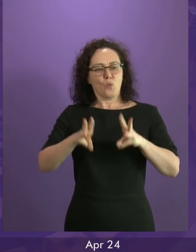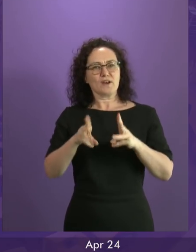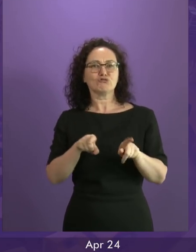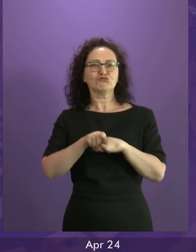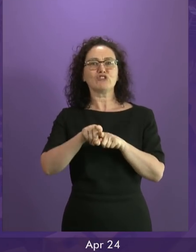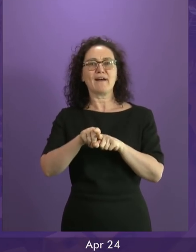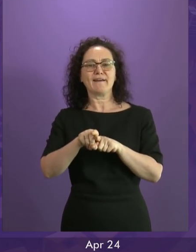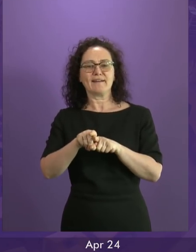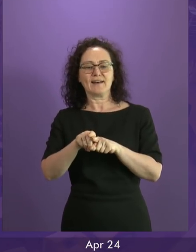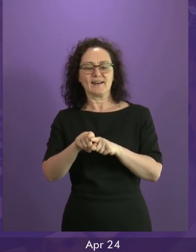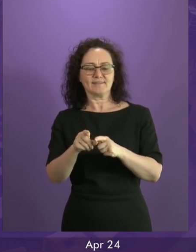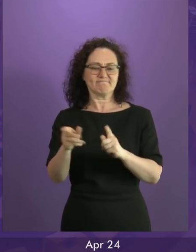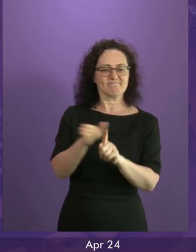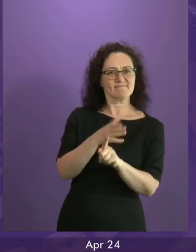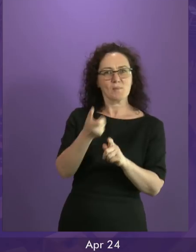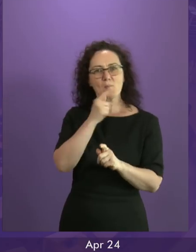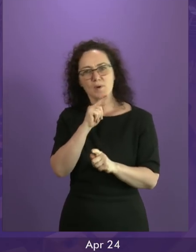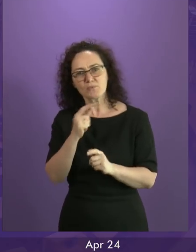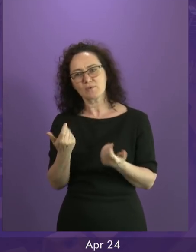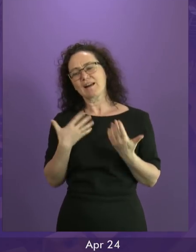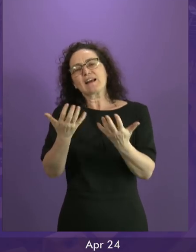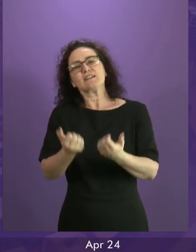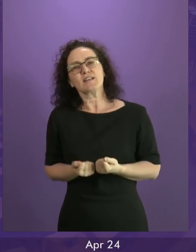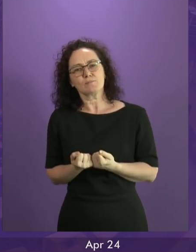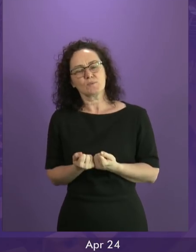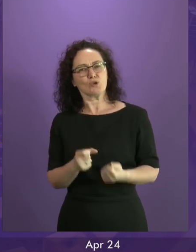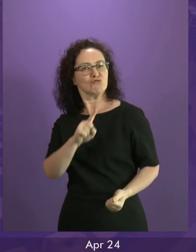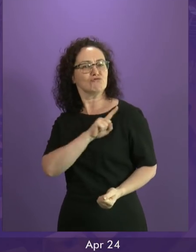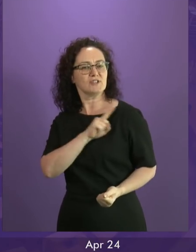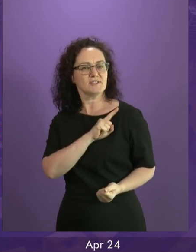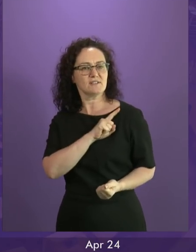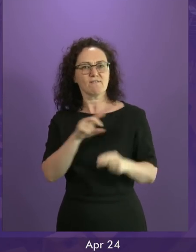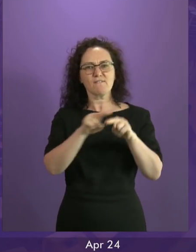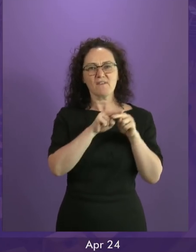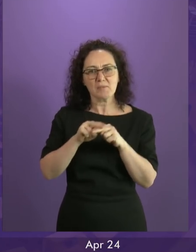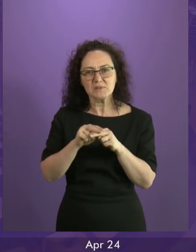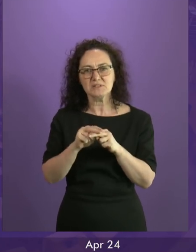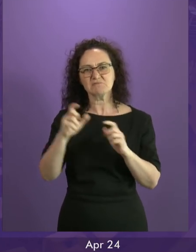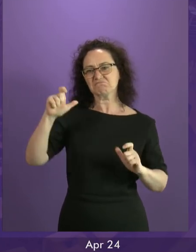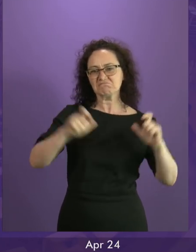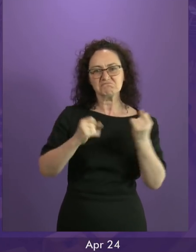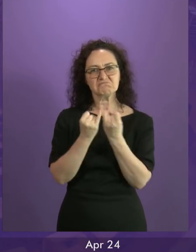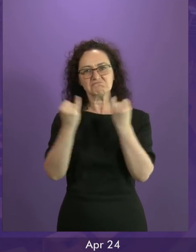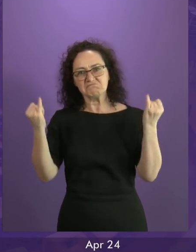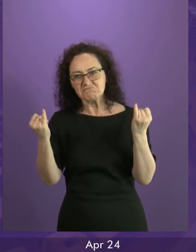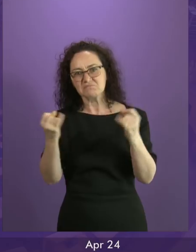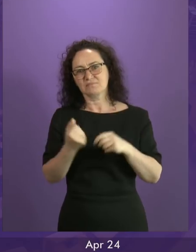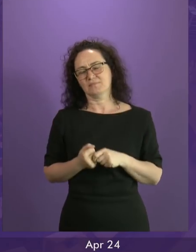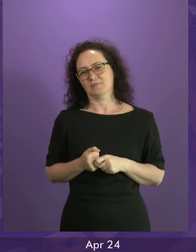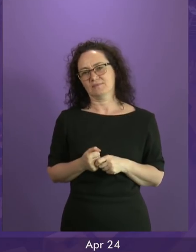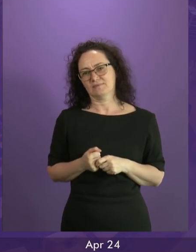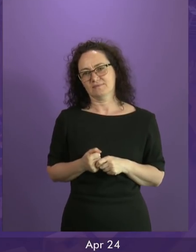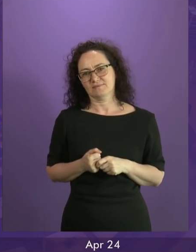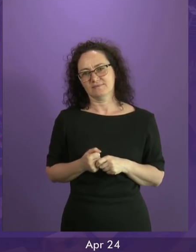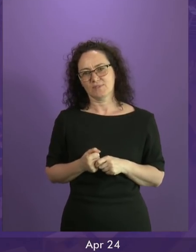all over again and for the foreseeable future. Well, not in the name of the majority of Scotland. I'm here. I'm President